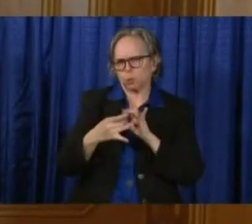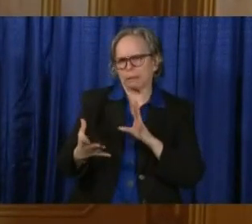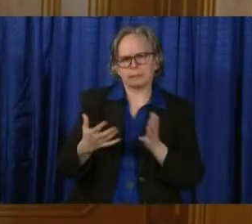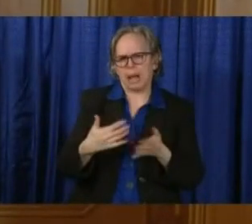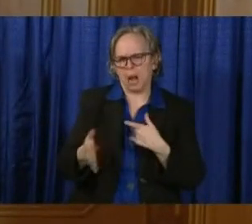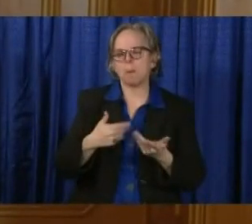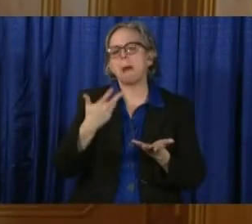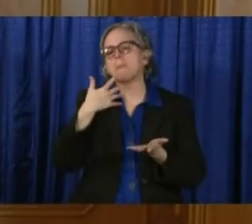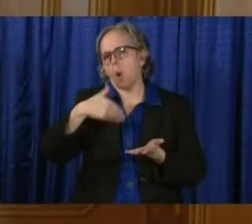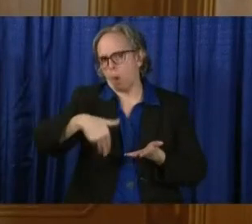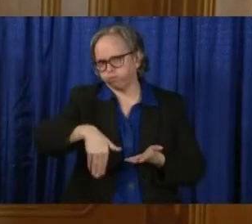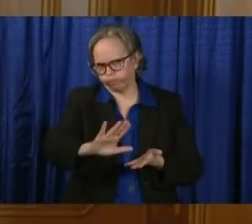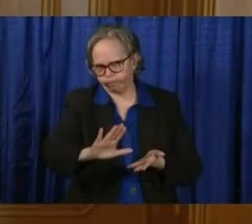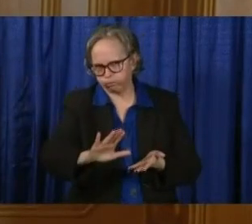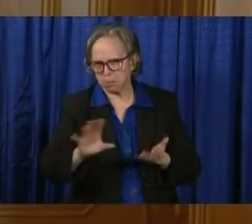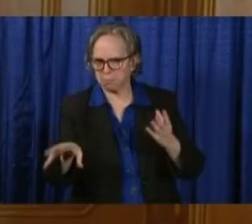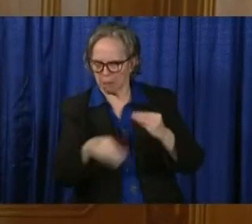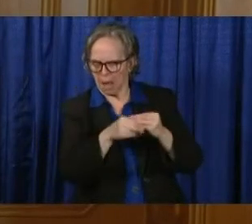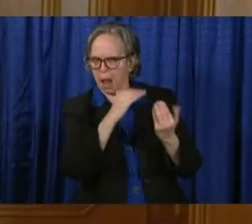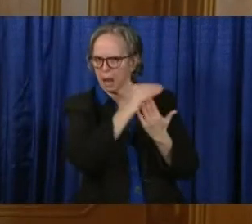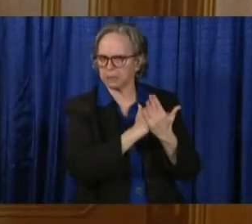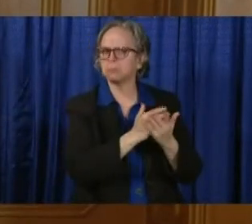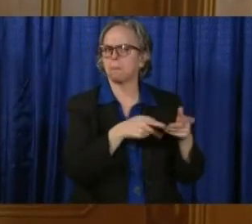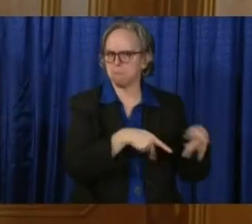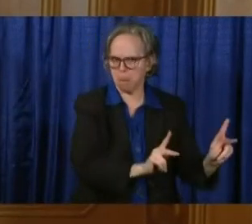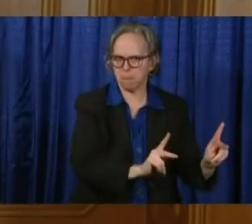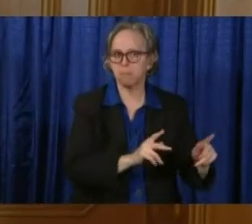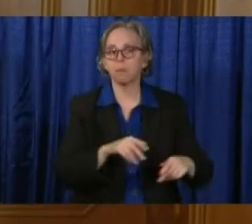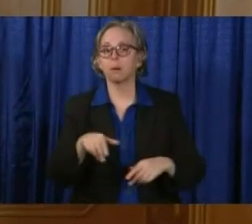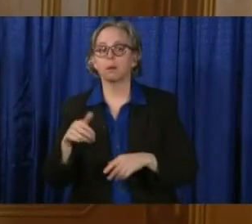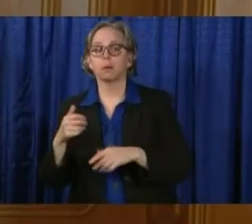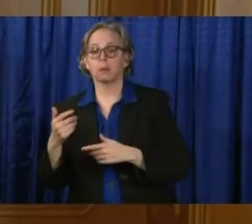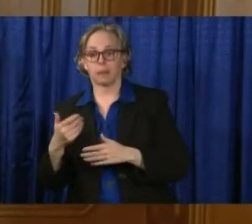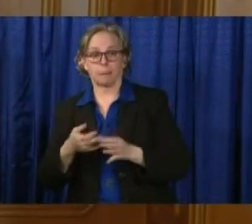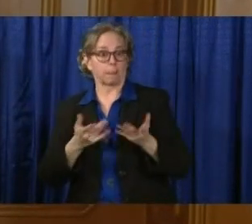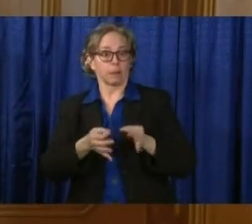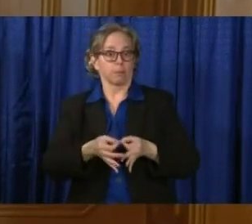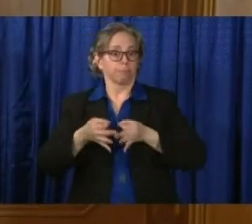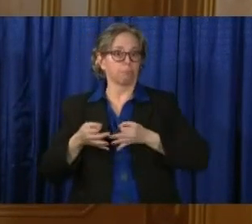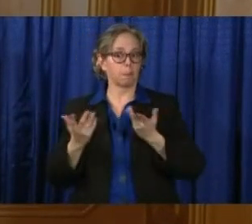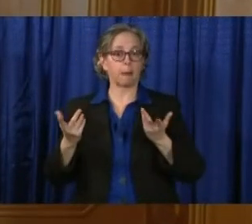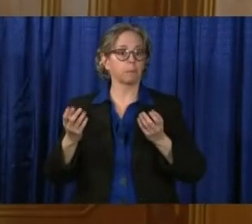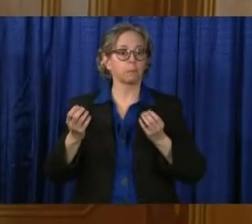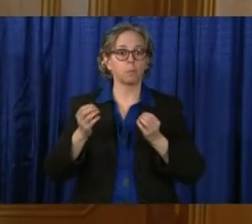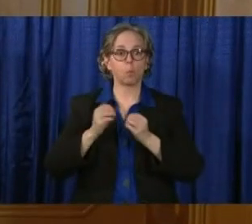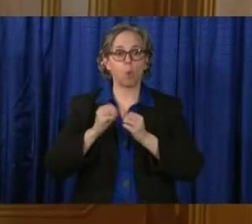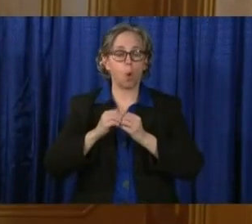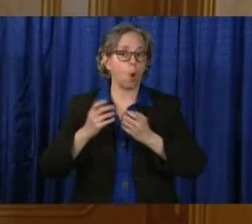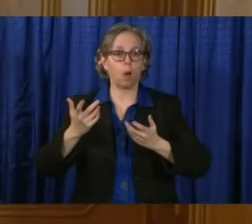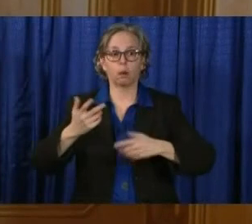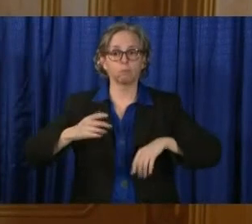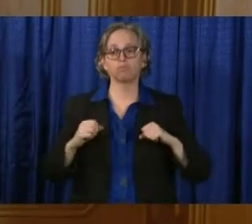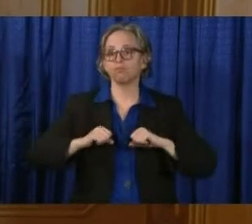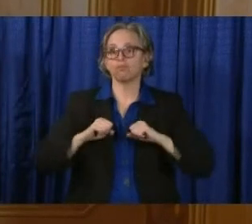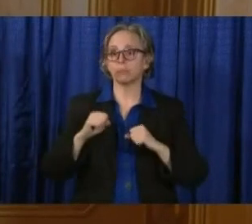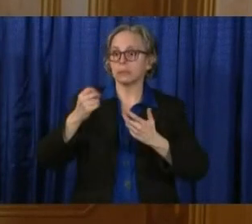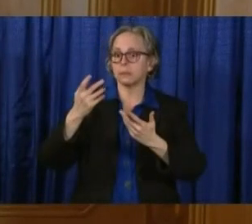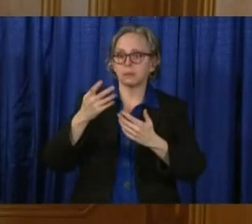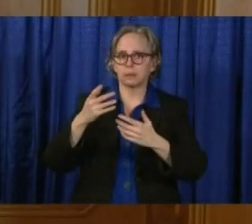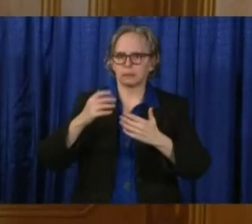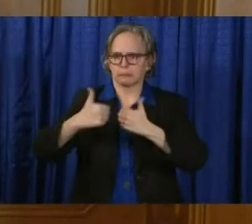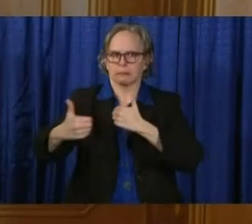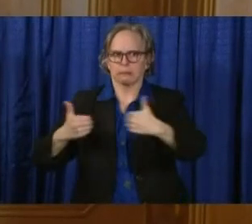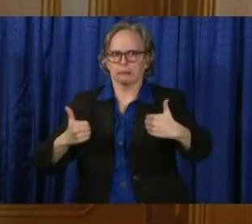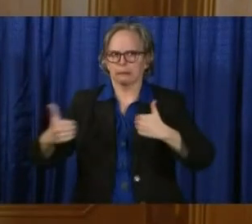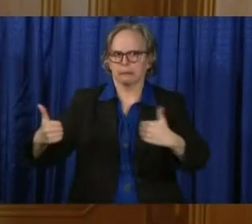Freeing that space will enable the director and her wardens to better